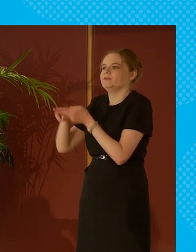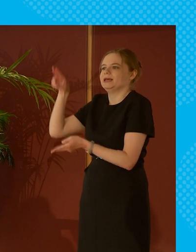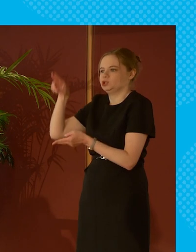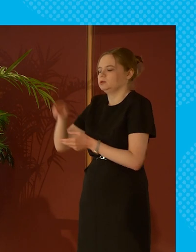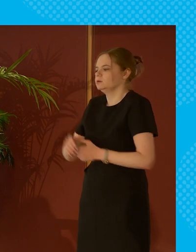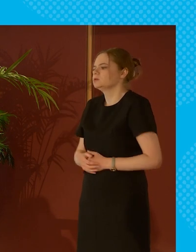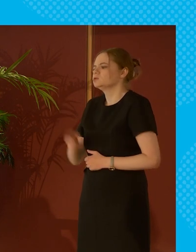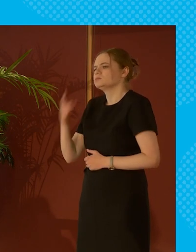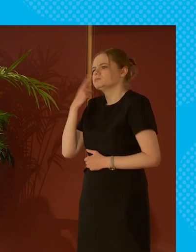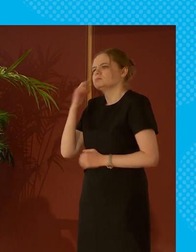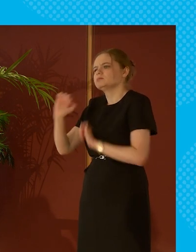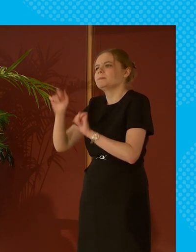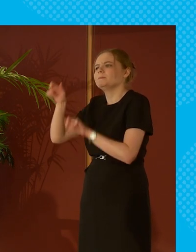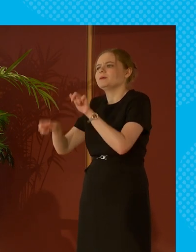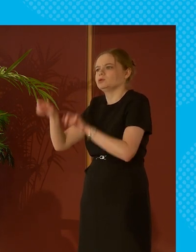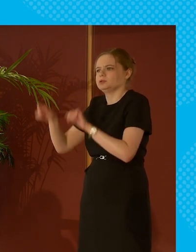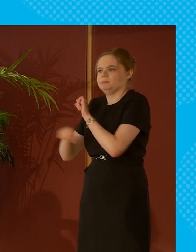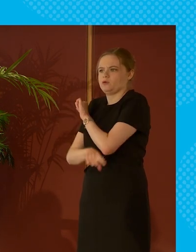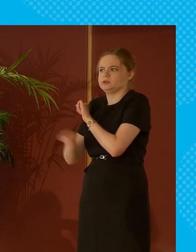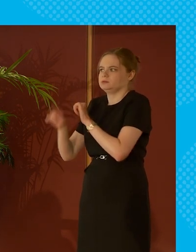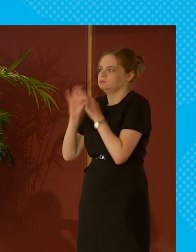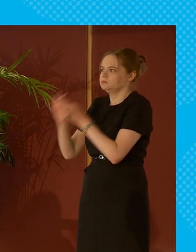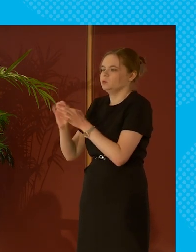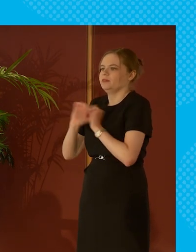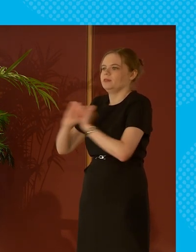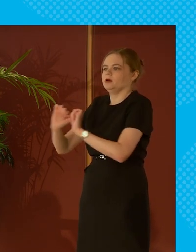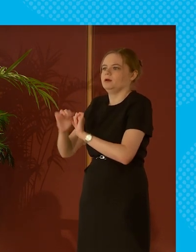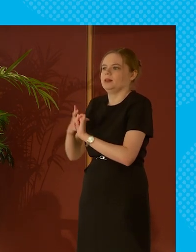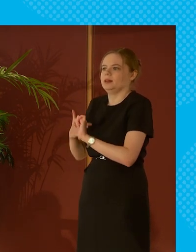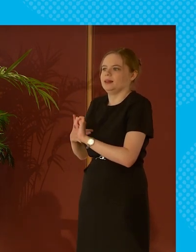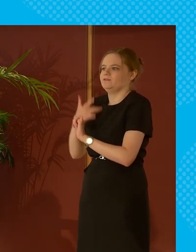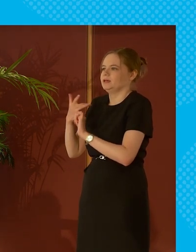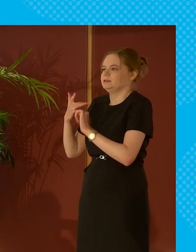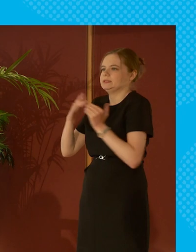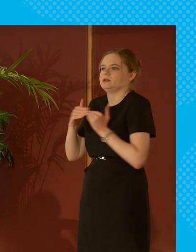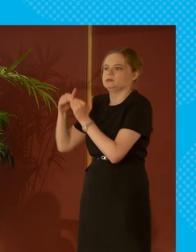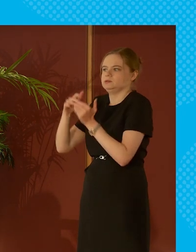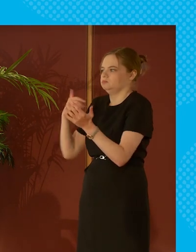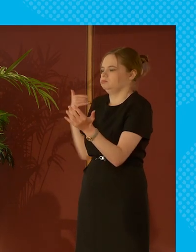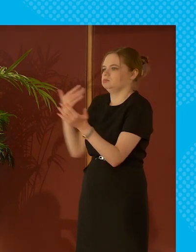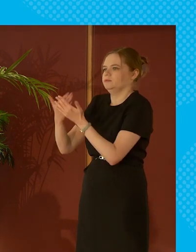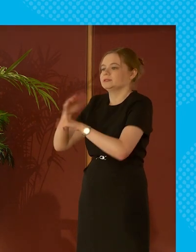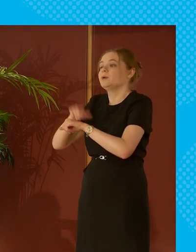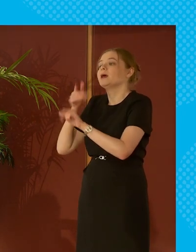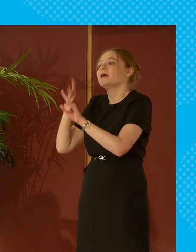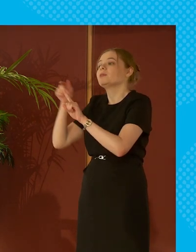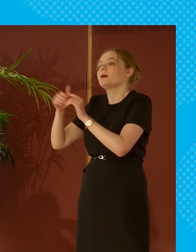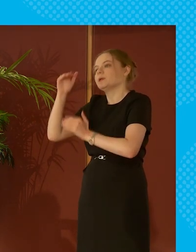so what that does is it tracks people's poverty in relation to their living standards over time and we're trying to get